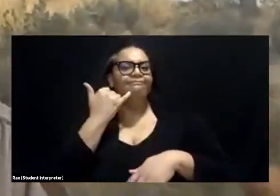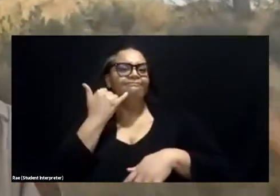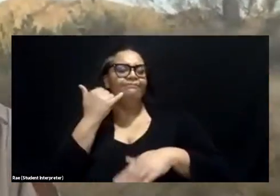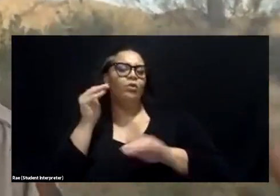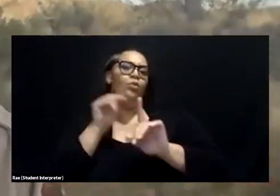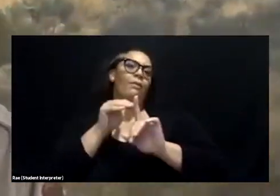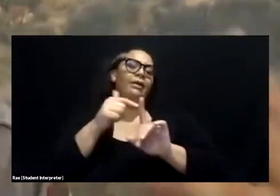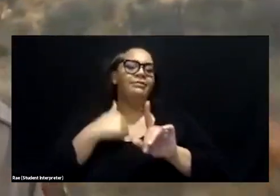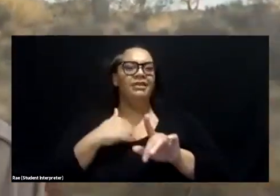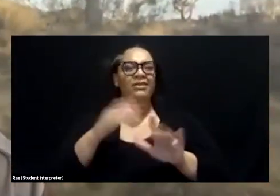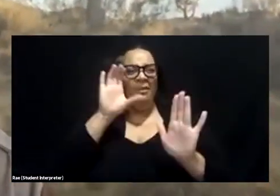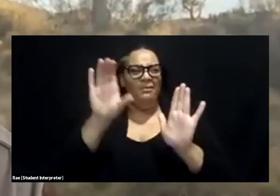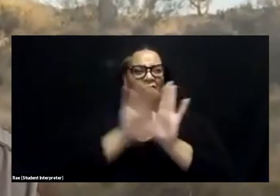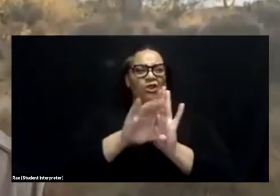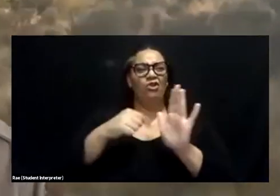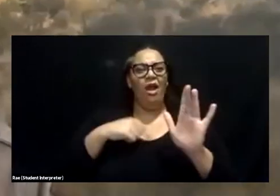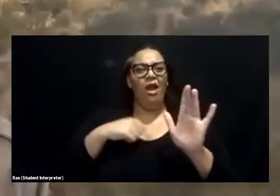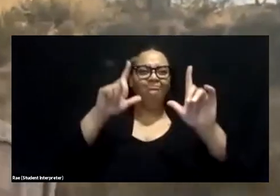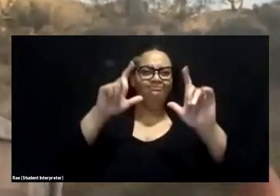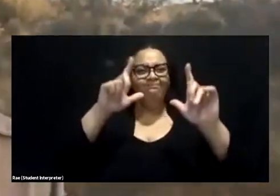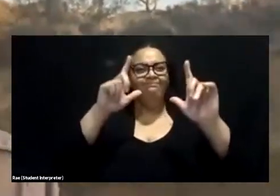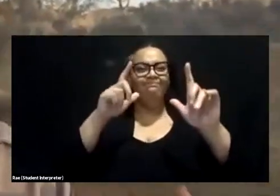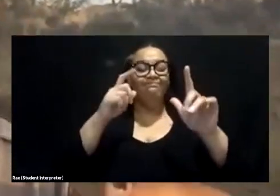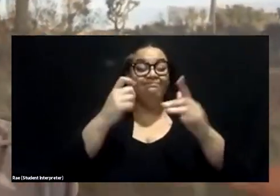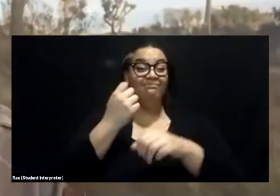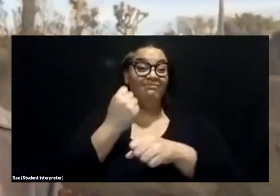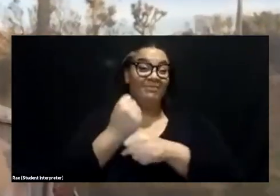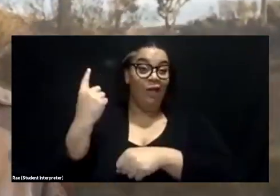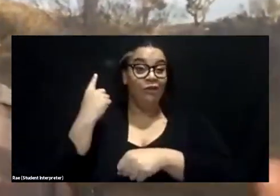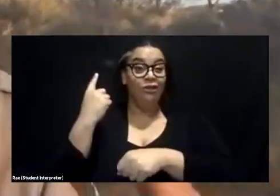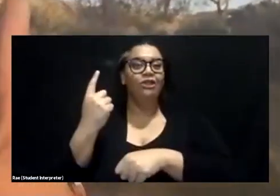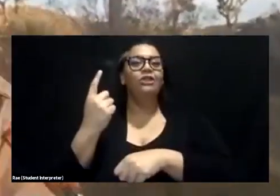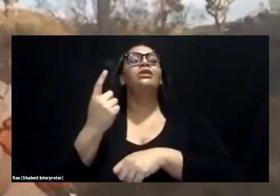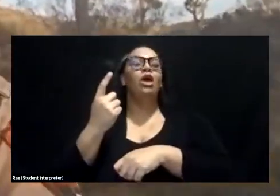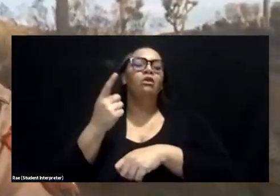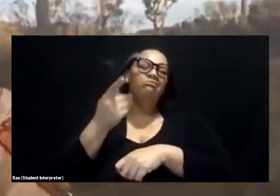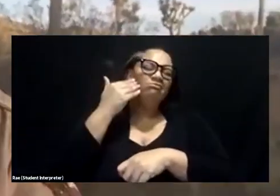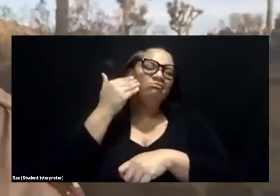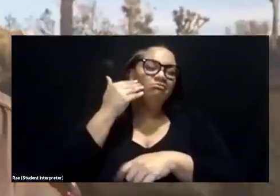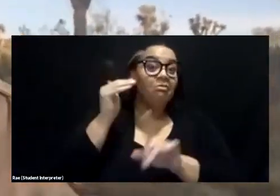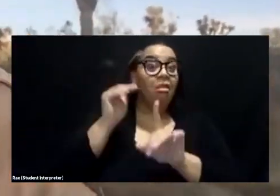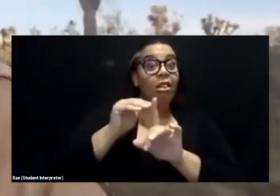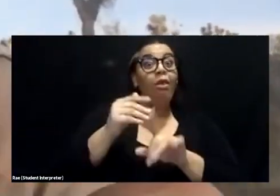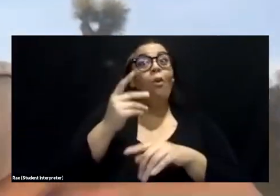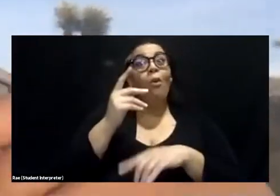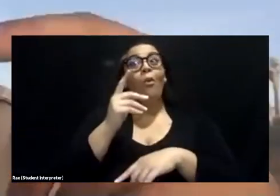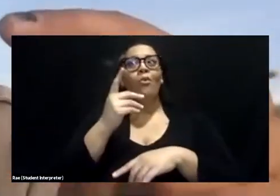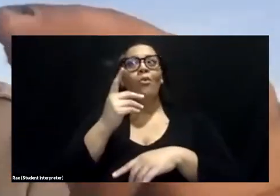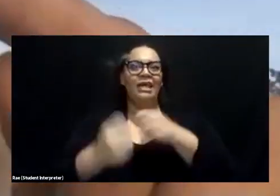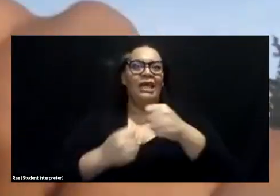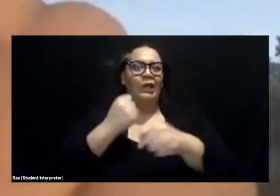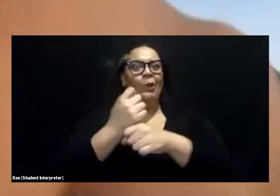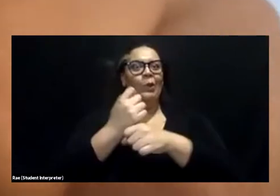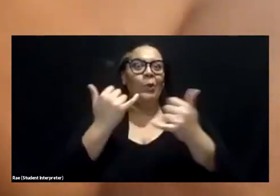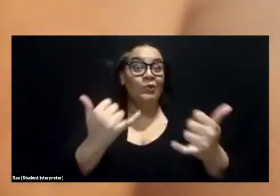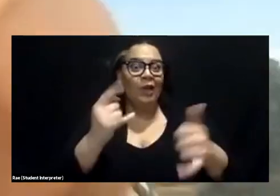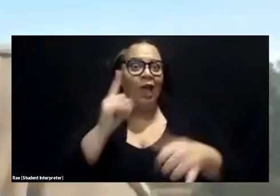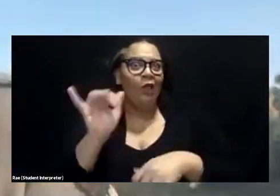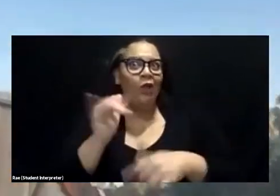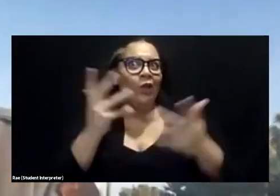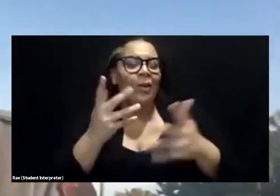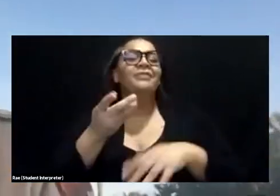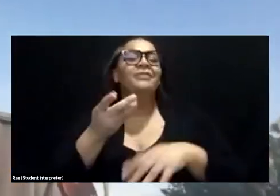I've taken like a year ago. It'll be like a year ago on this day, it looked like this outside. And it keeps showing me all these pictures from a year ago in